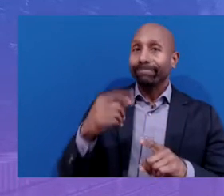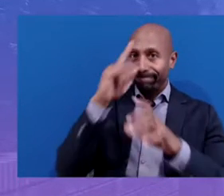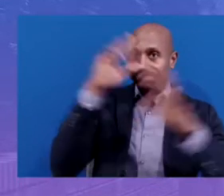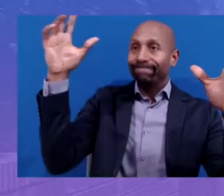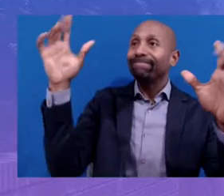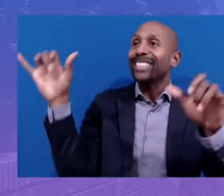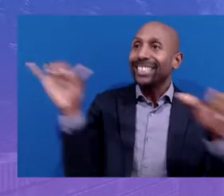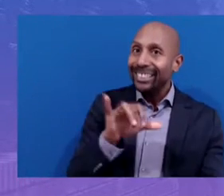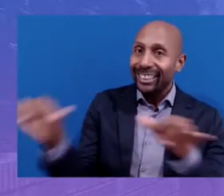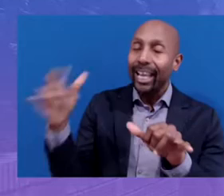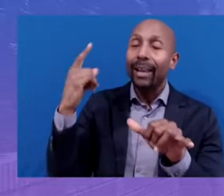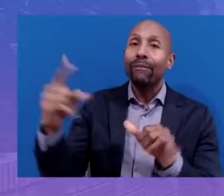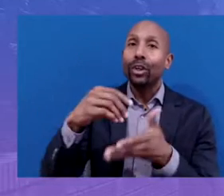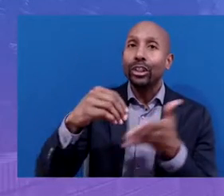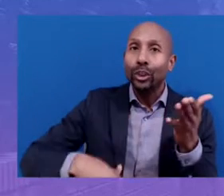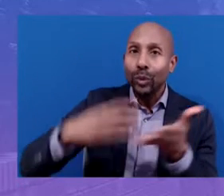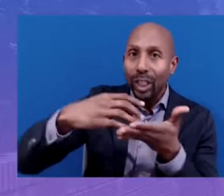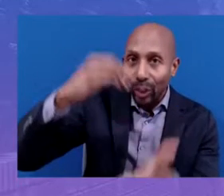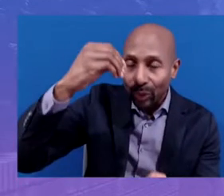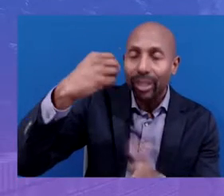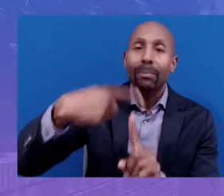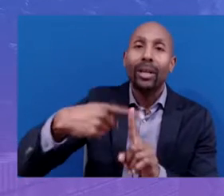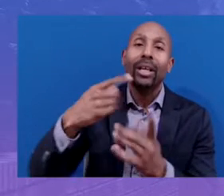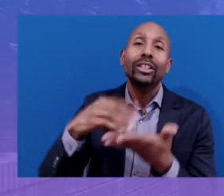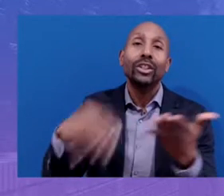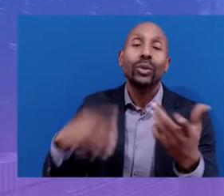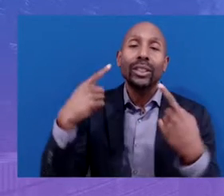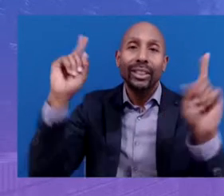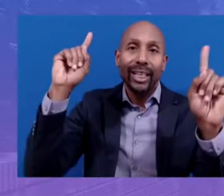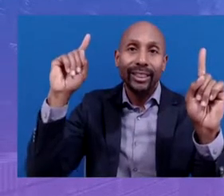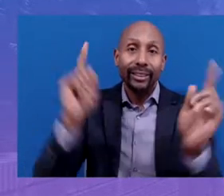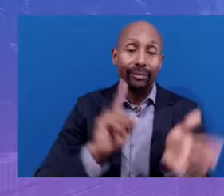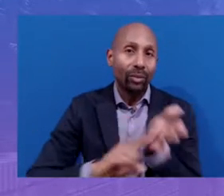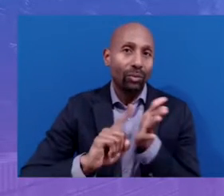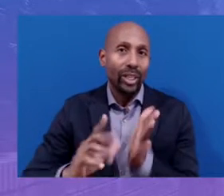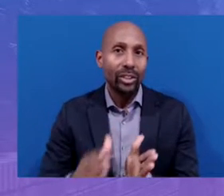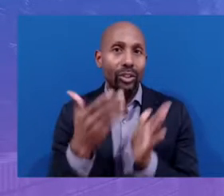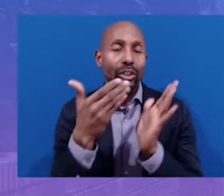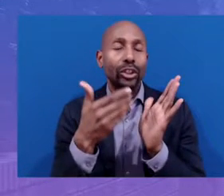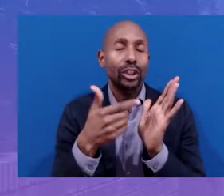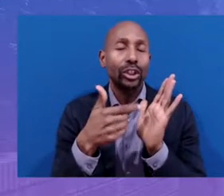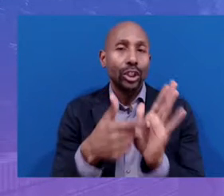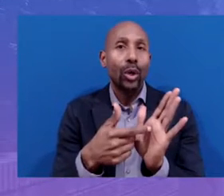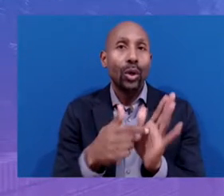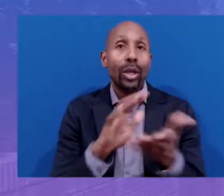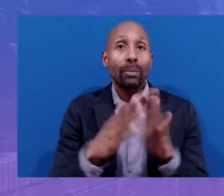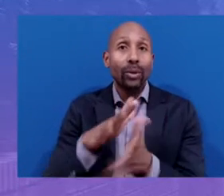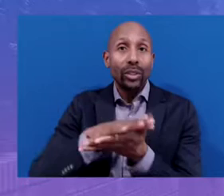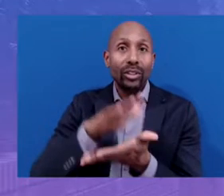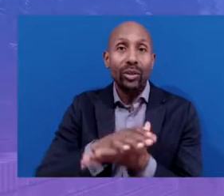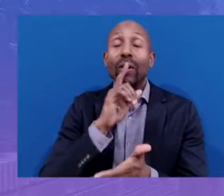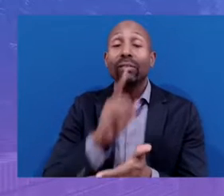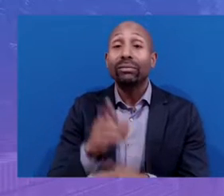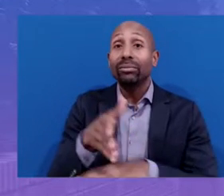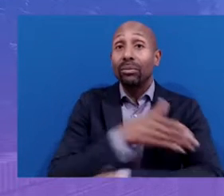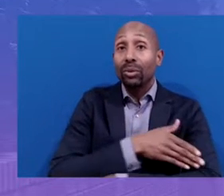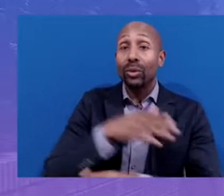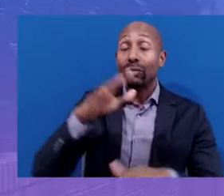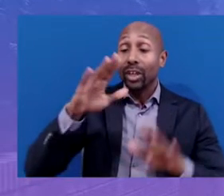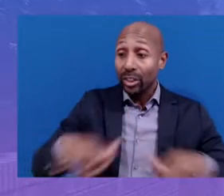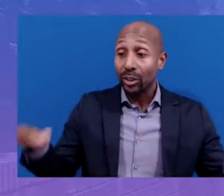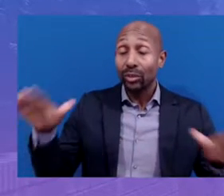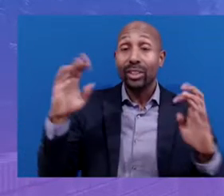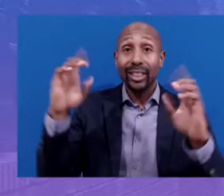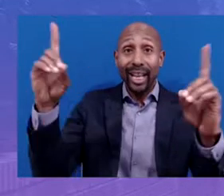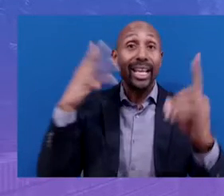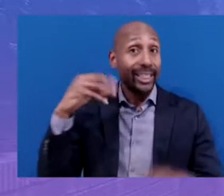Research shows that community schools significantly improve children's educational experiences